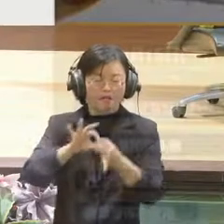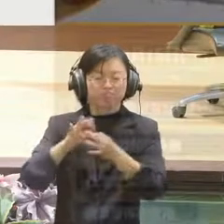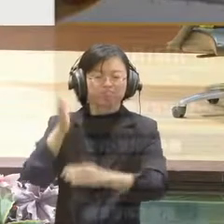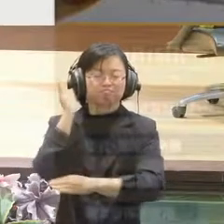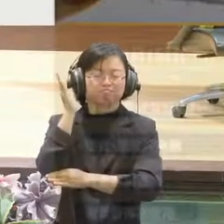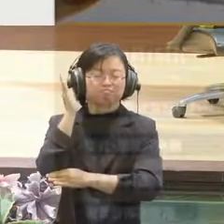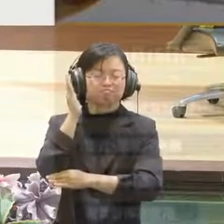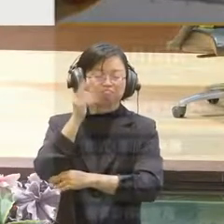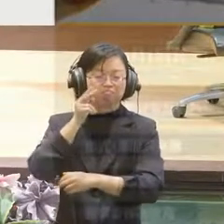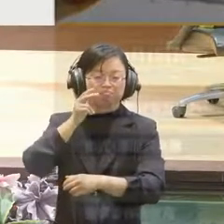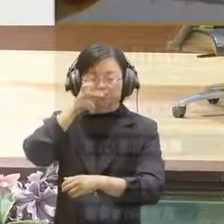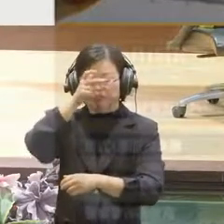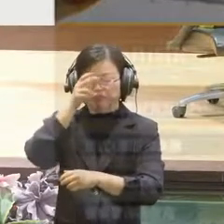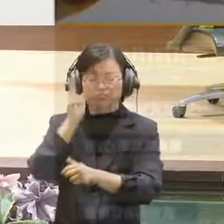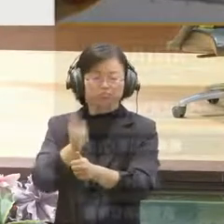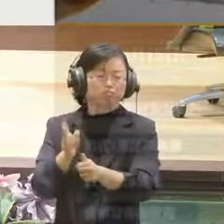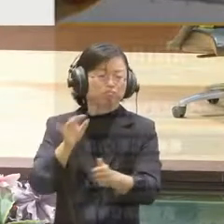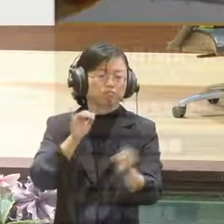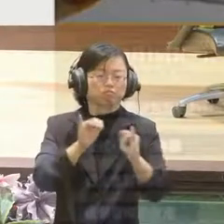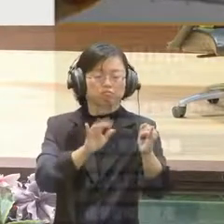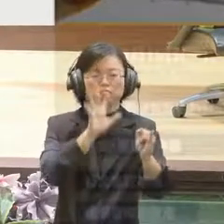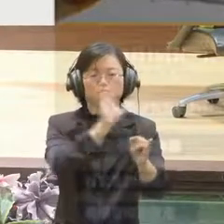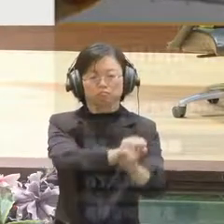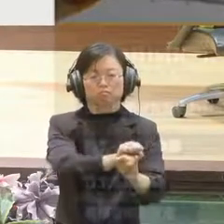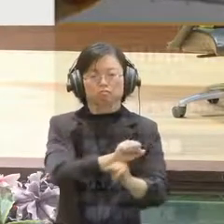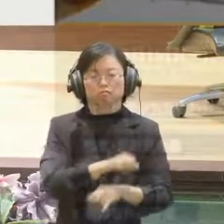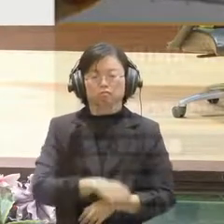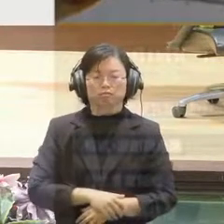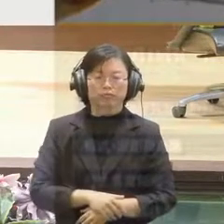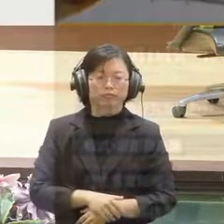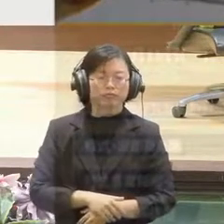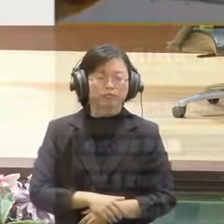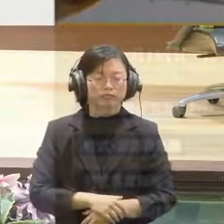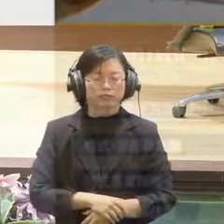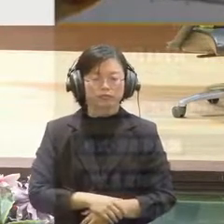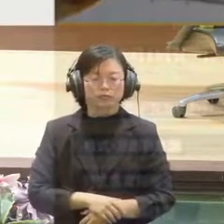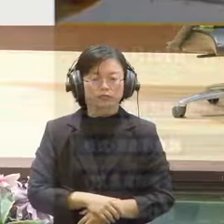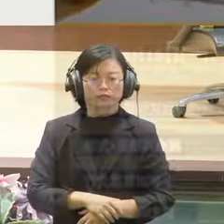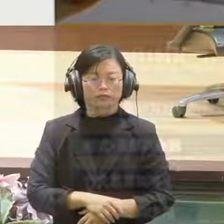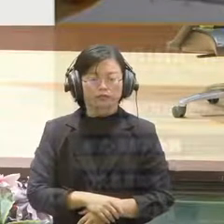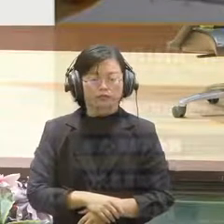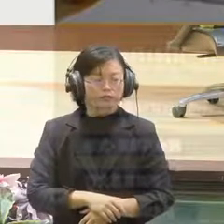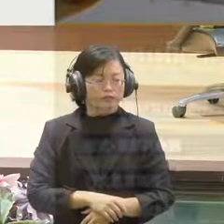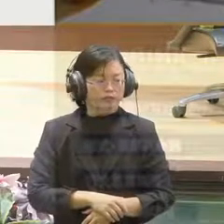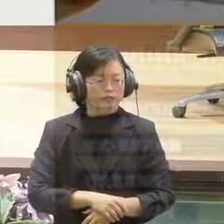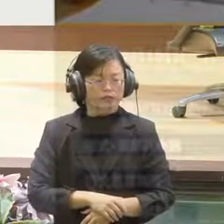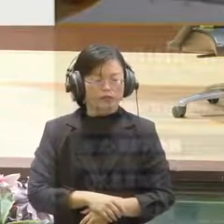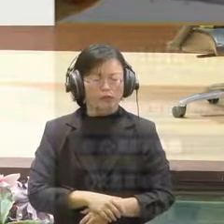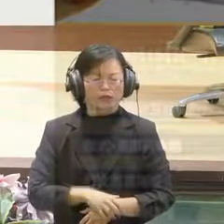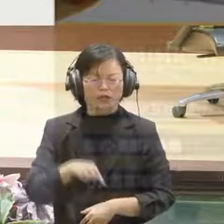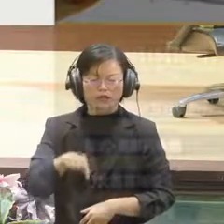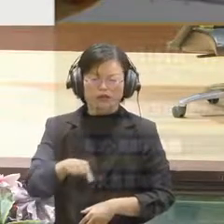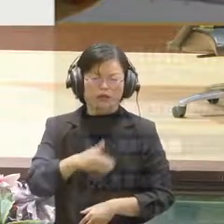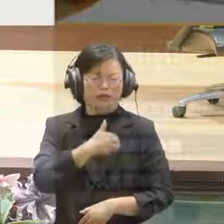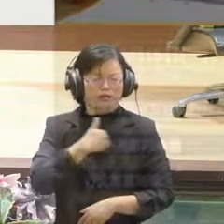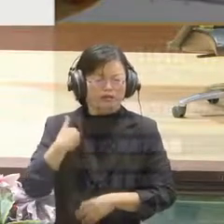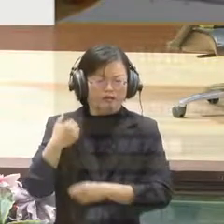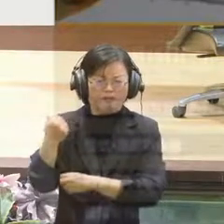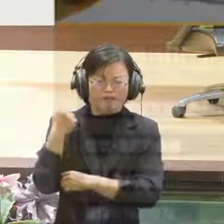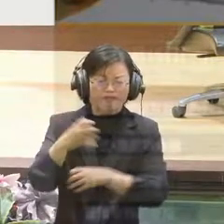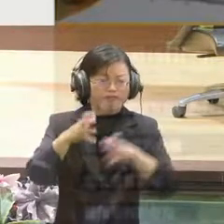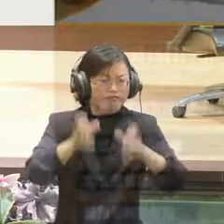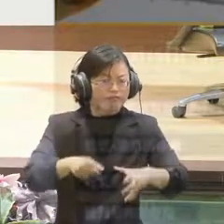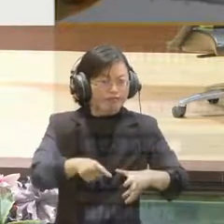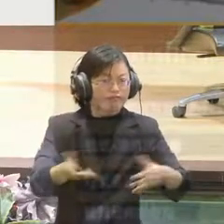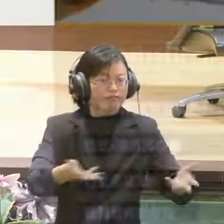So about capacity building, because we believe that grooming new researchers are very important. We have been doing workshops and